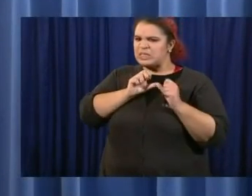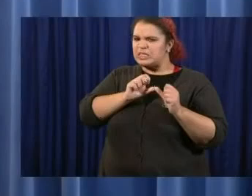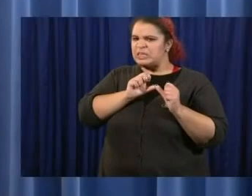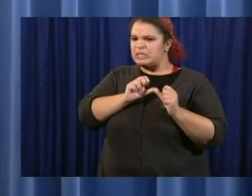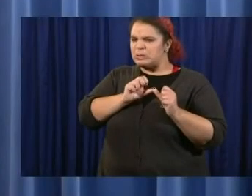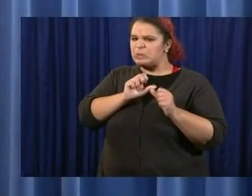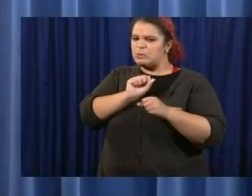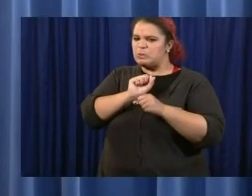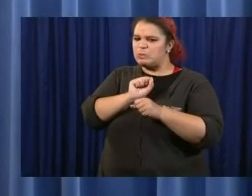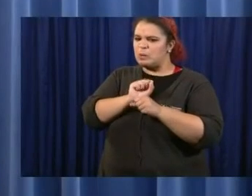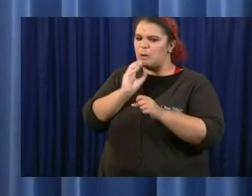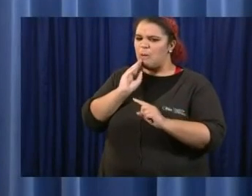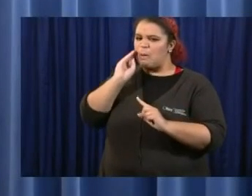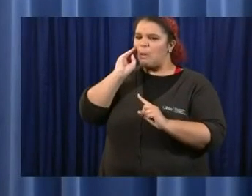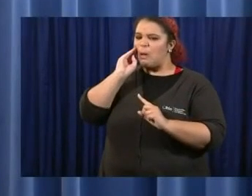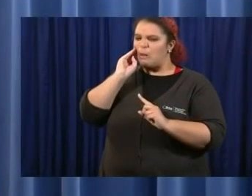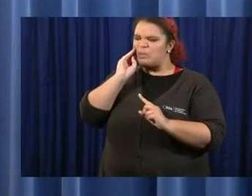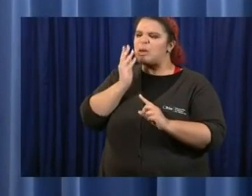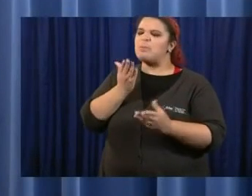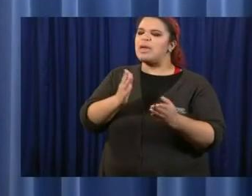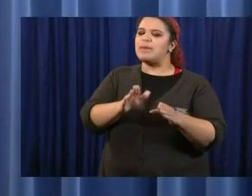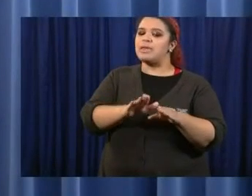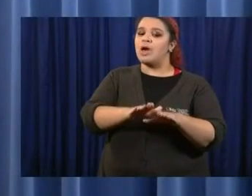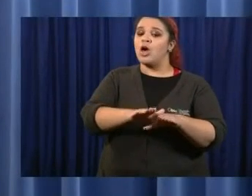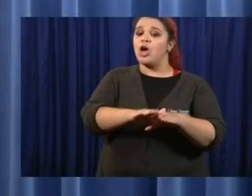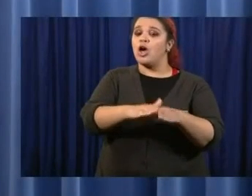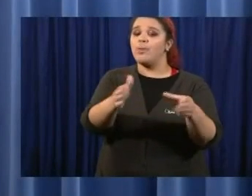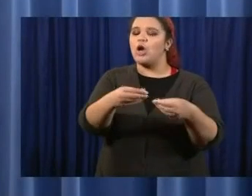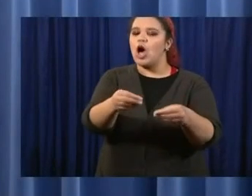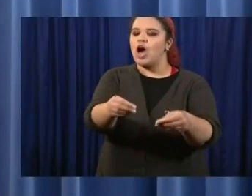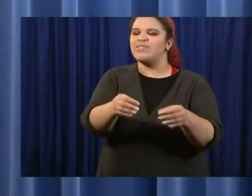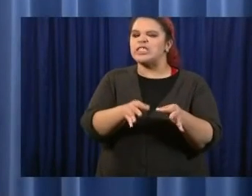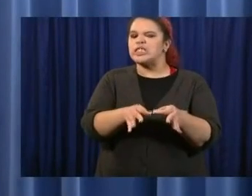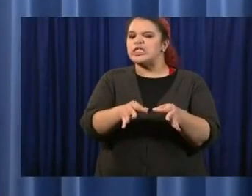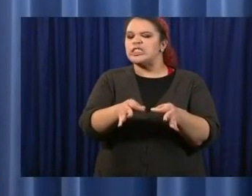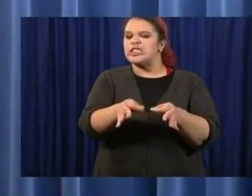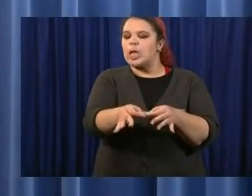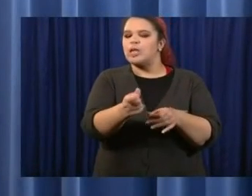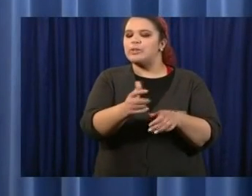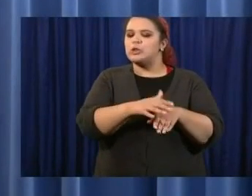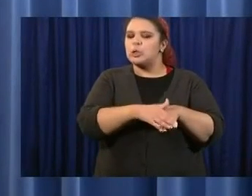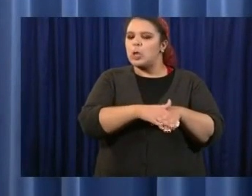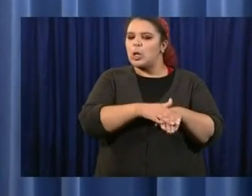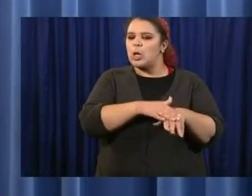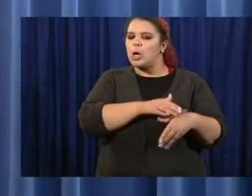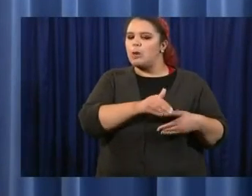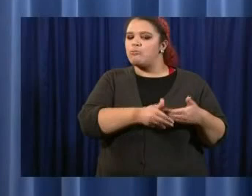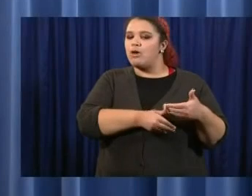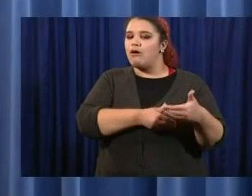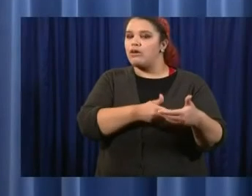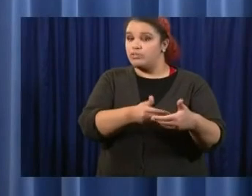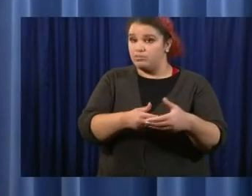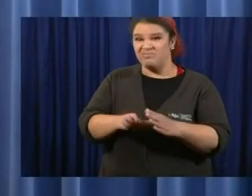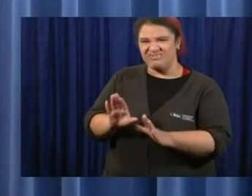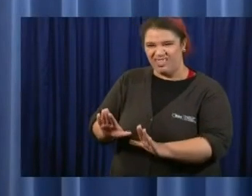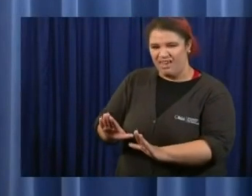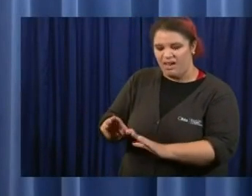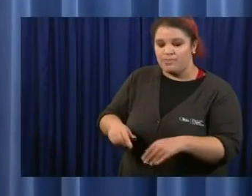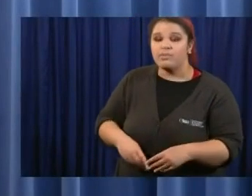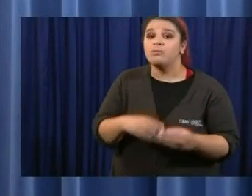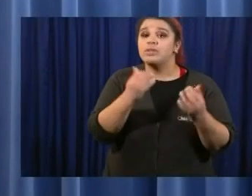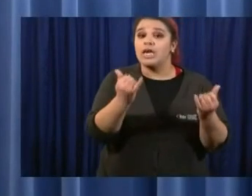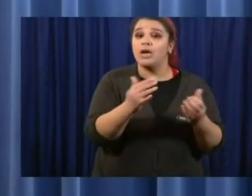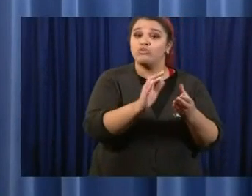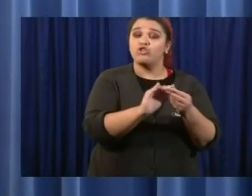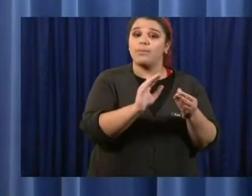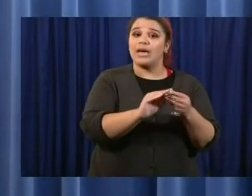going to try to get back to the office. Uh, as we do that, you just outlined, uh, an expanded testing program that, to this point, is ranked